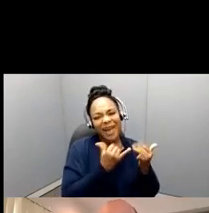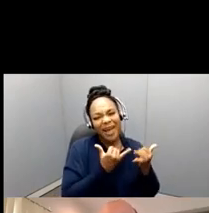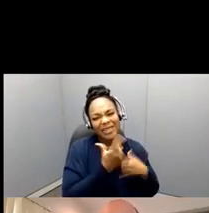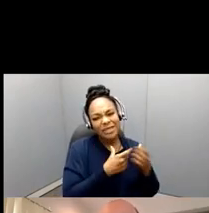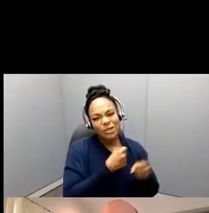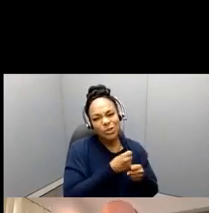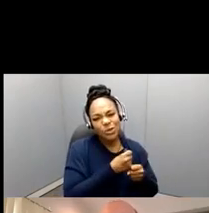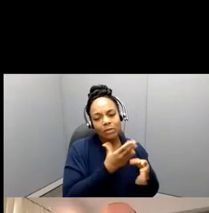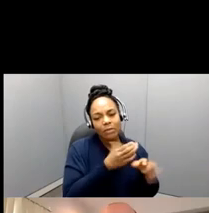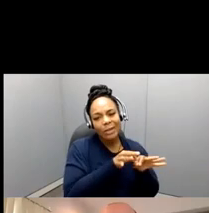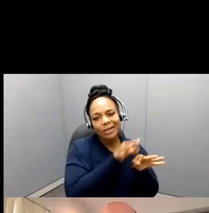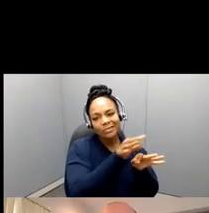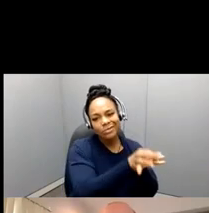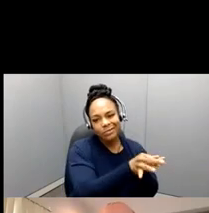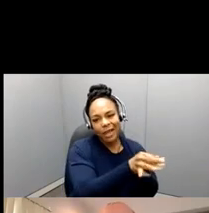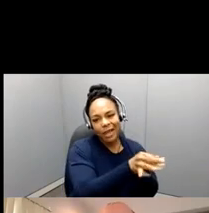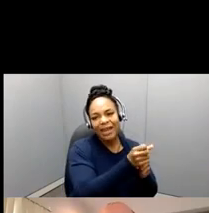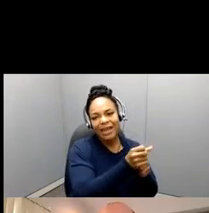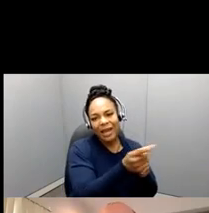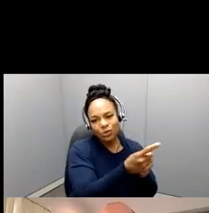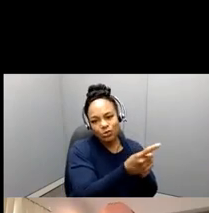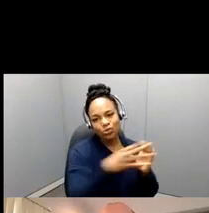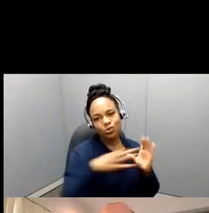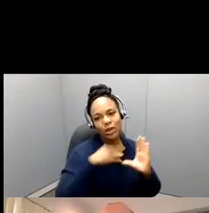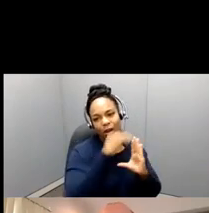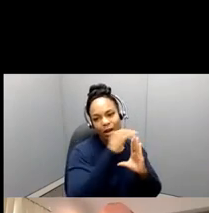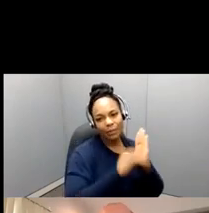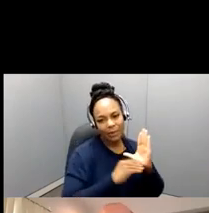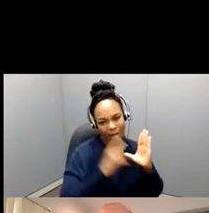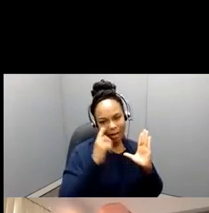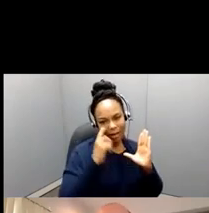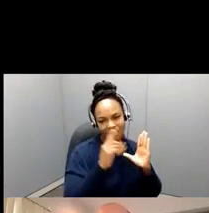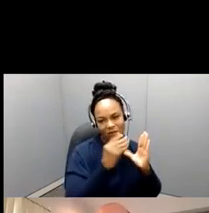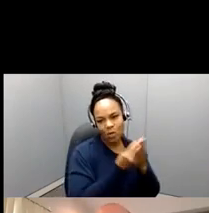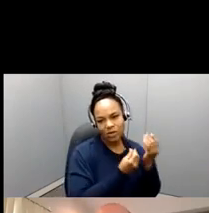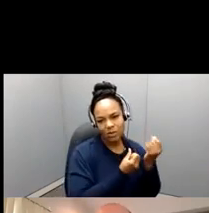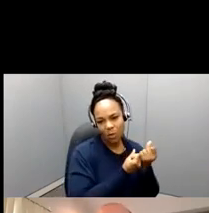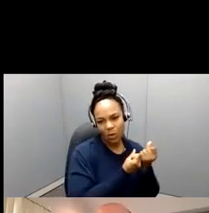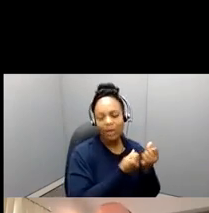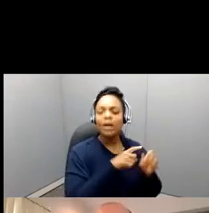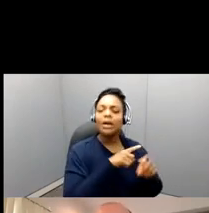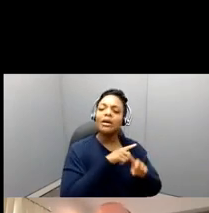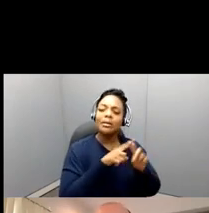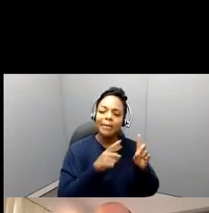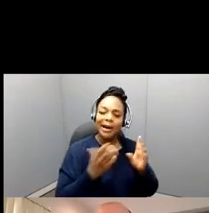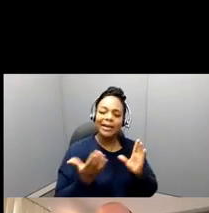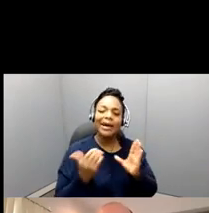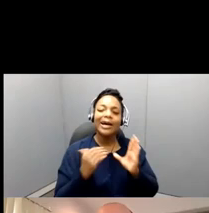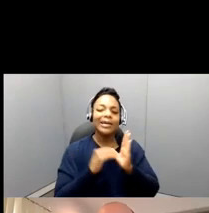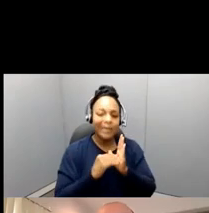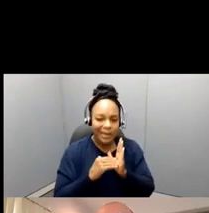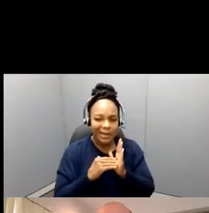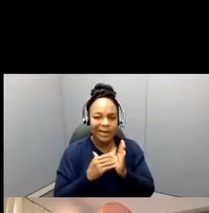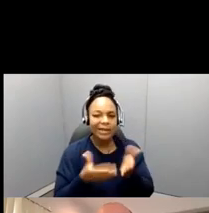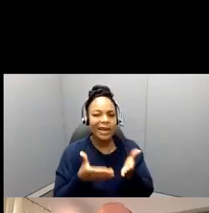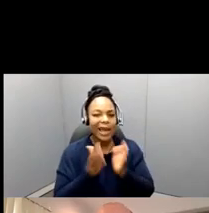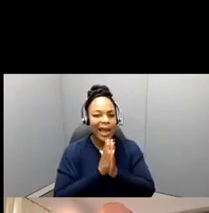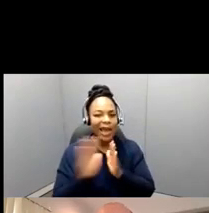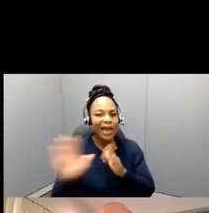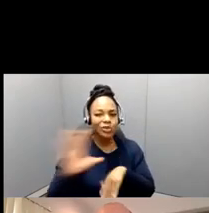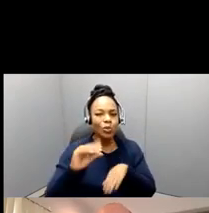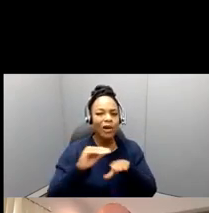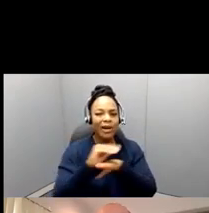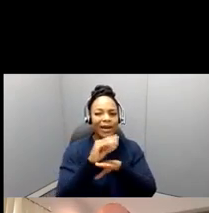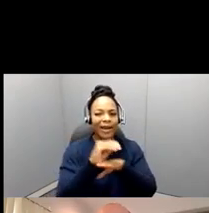apply for, for this, but this is, um, again, something you should have that conversation, uh, with your advisor to